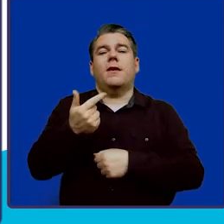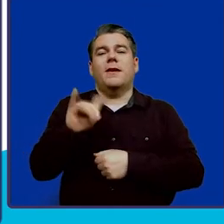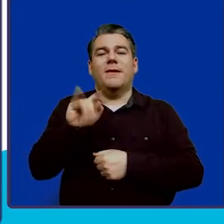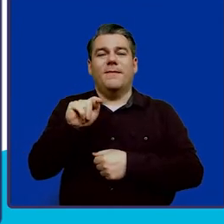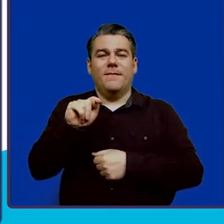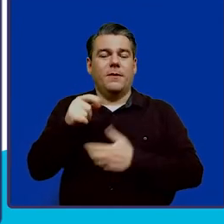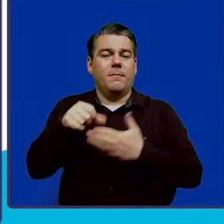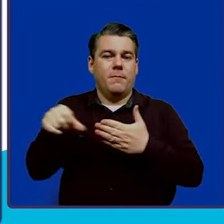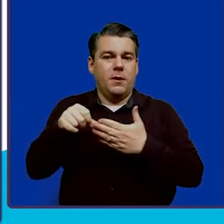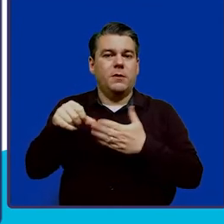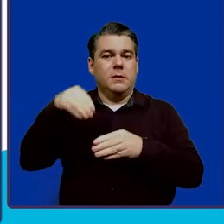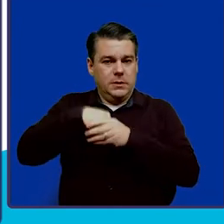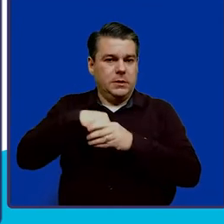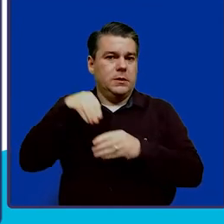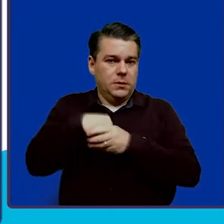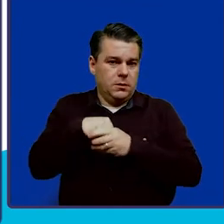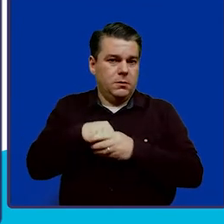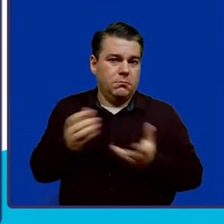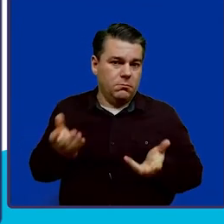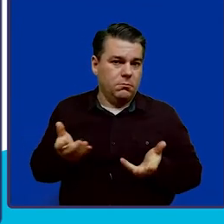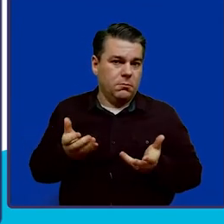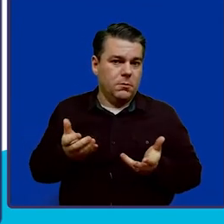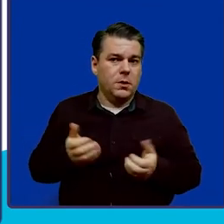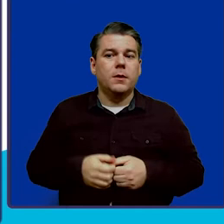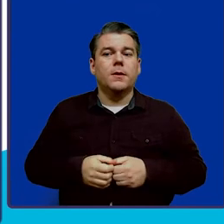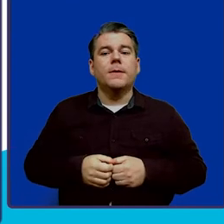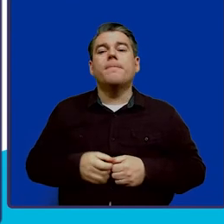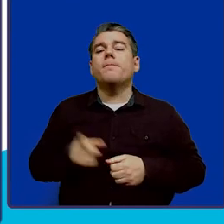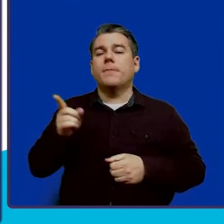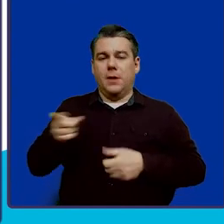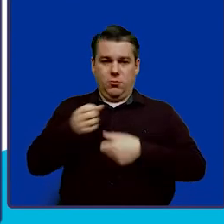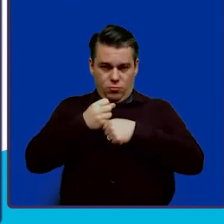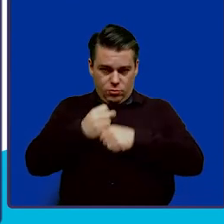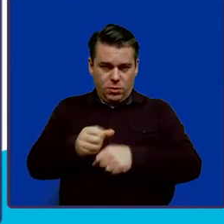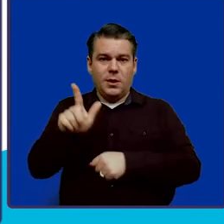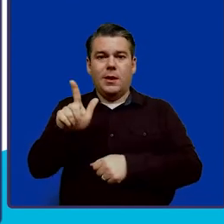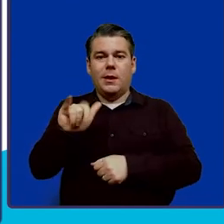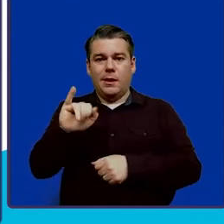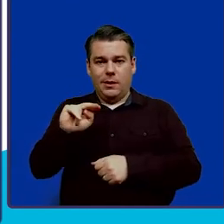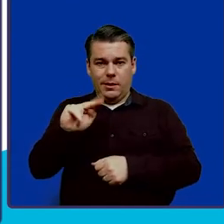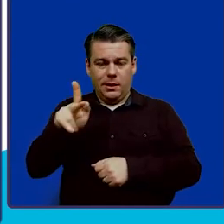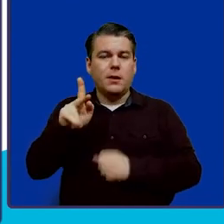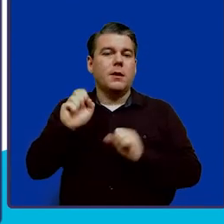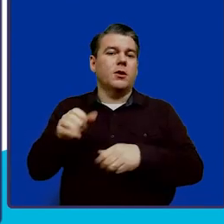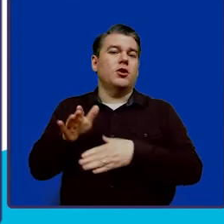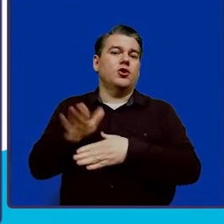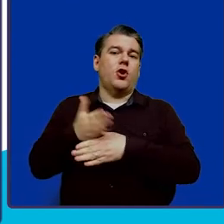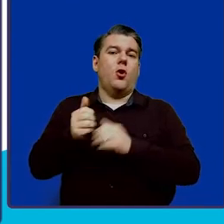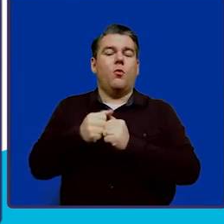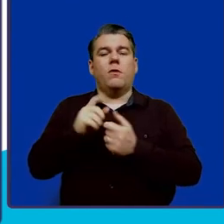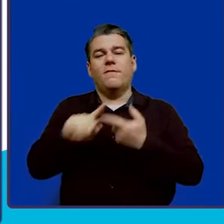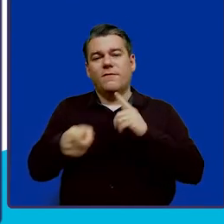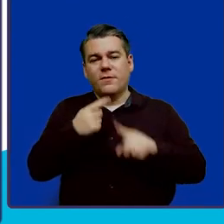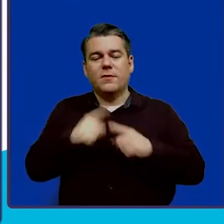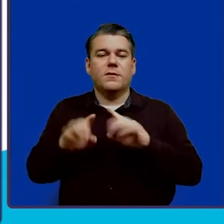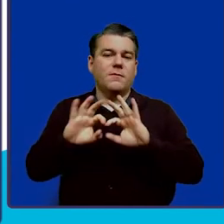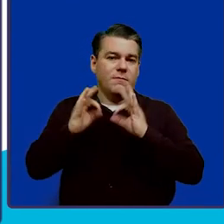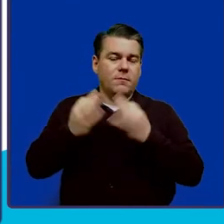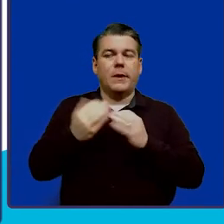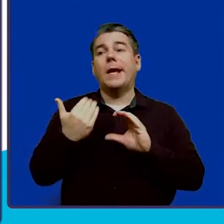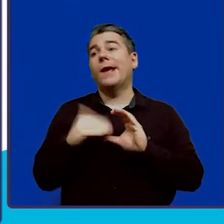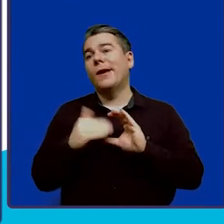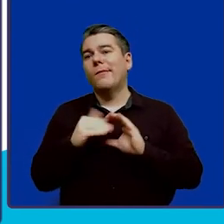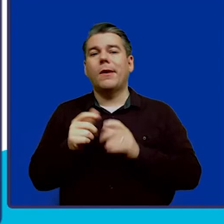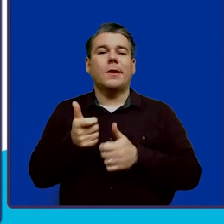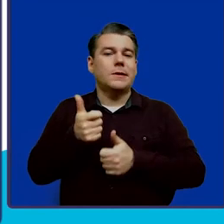page within the Stable account platform. This creates a link that can be shared with family and friends via email,